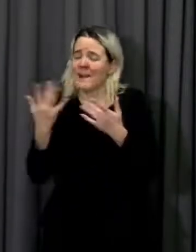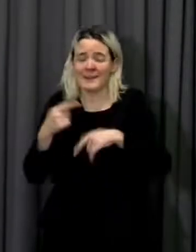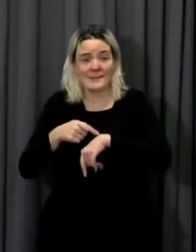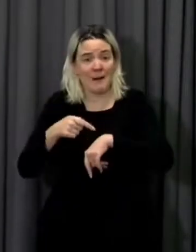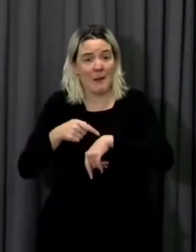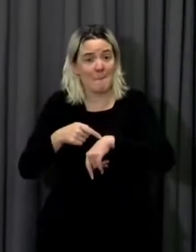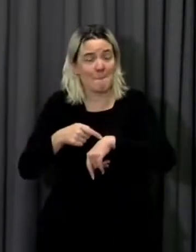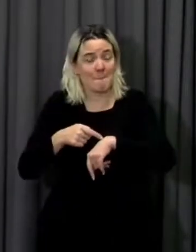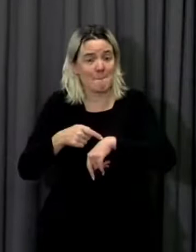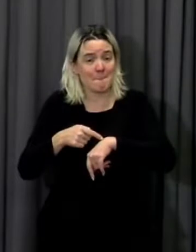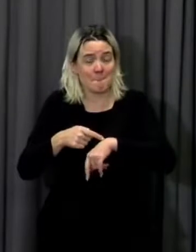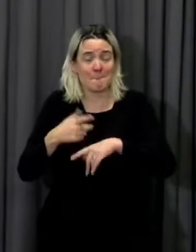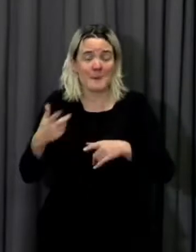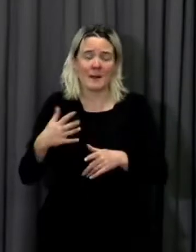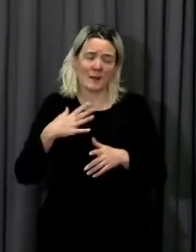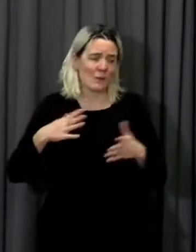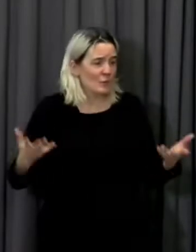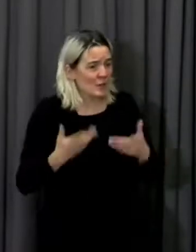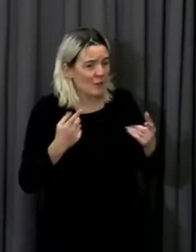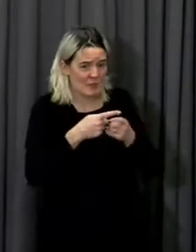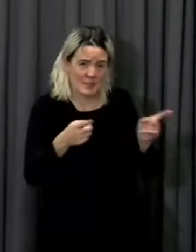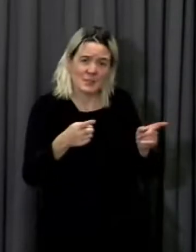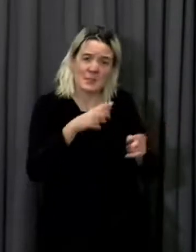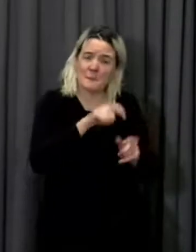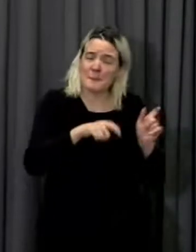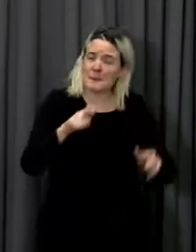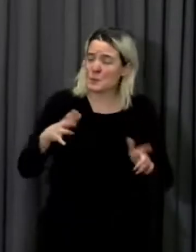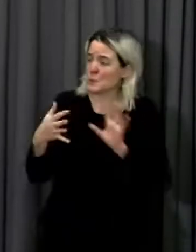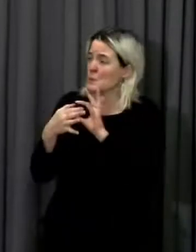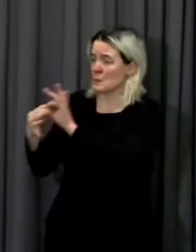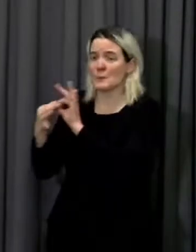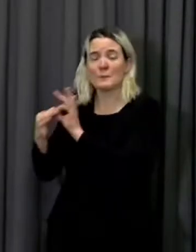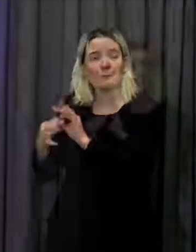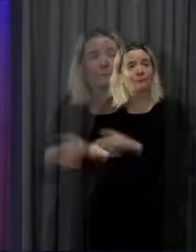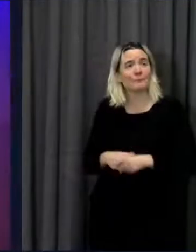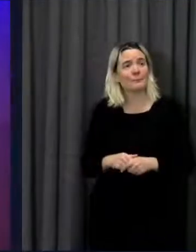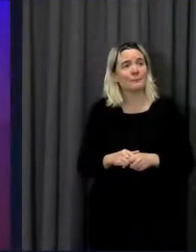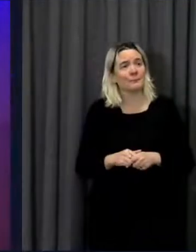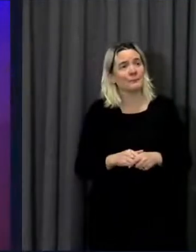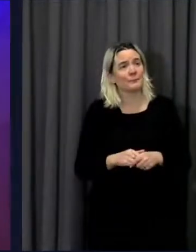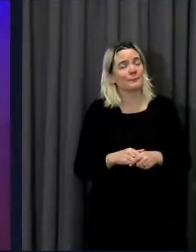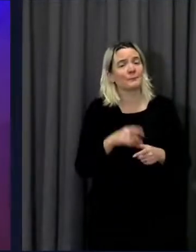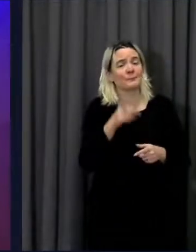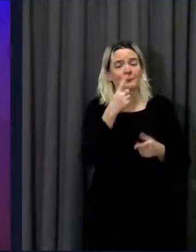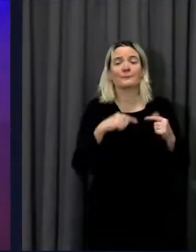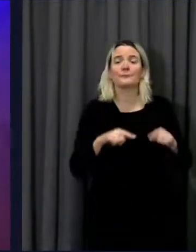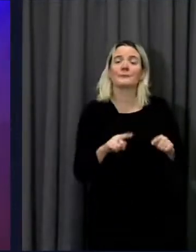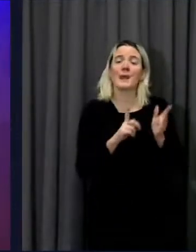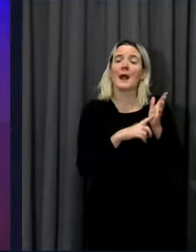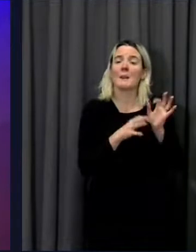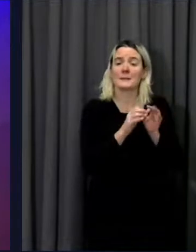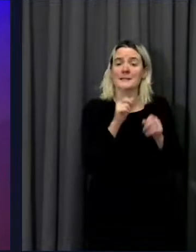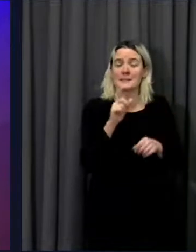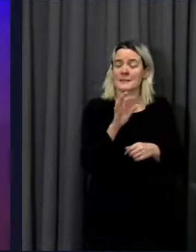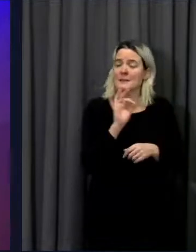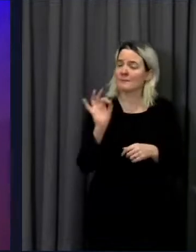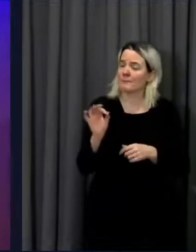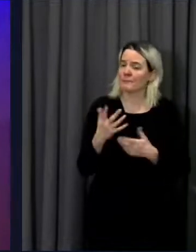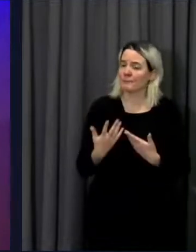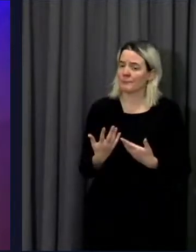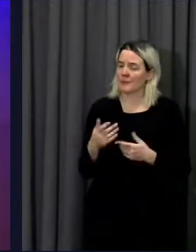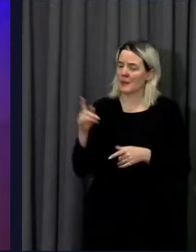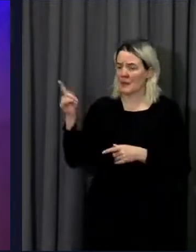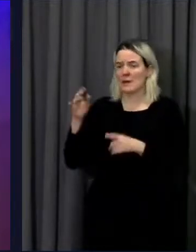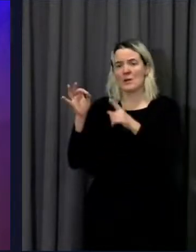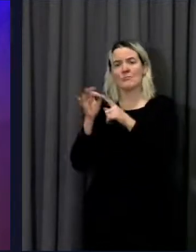Can I move on now to Dan Wilson, LBC? Yeah, Juanidog. As Nick mentioned at the start the Prime Minister is in South Wales